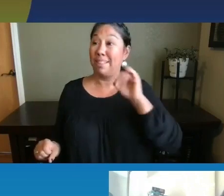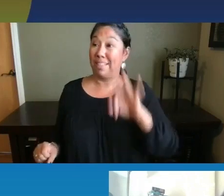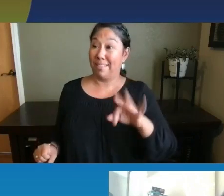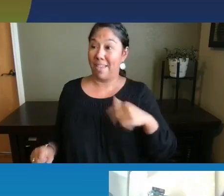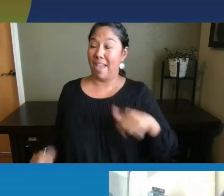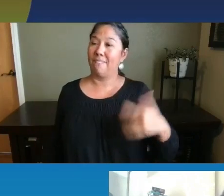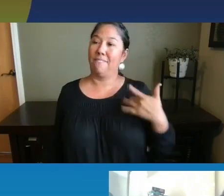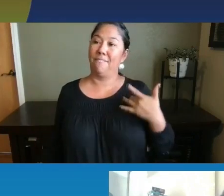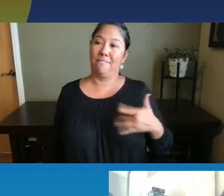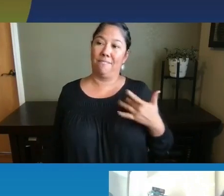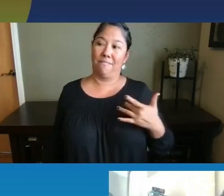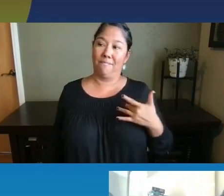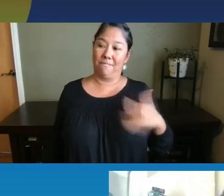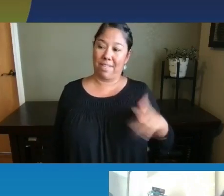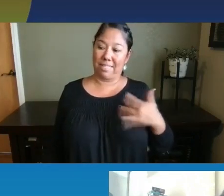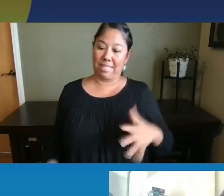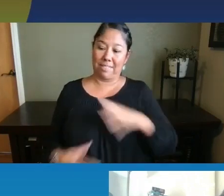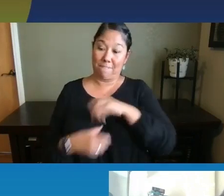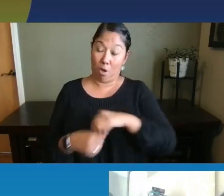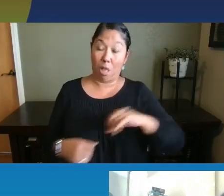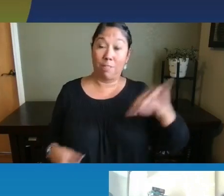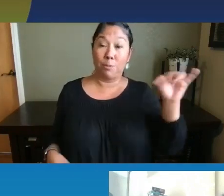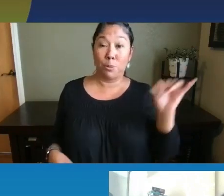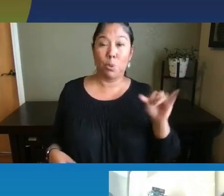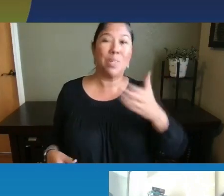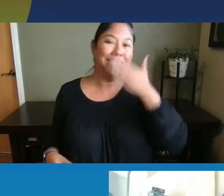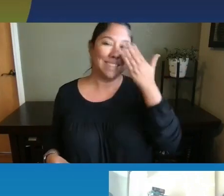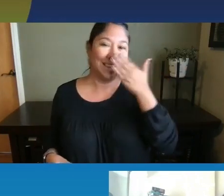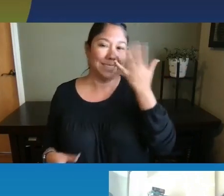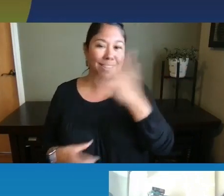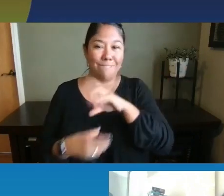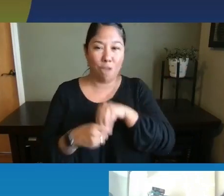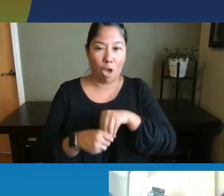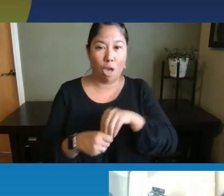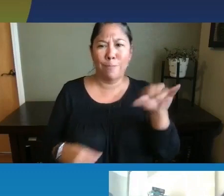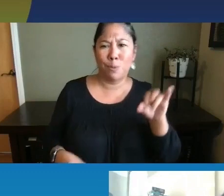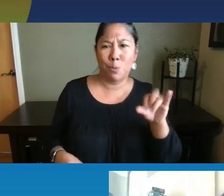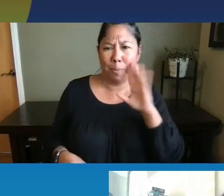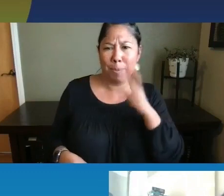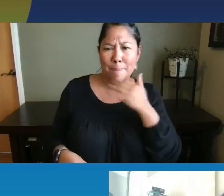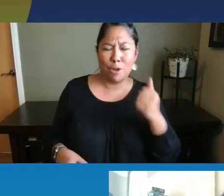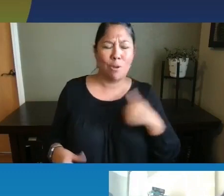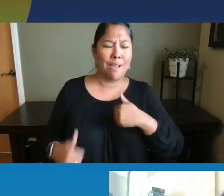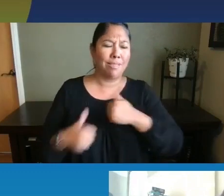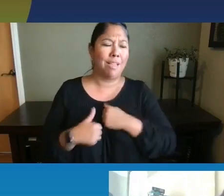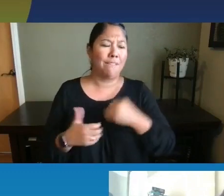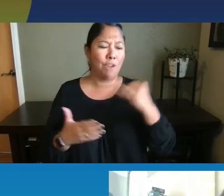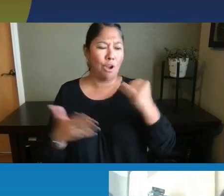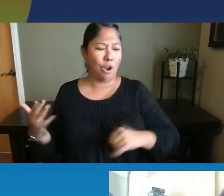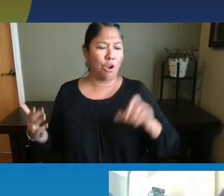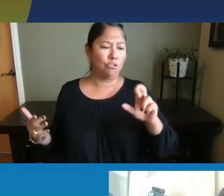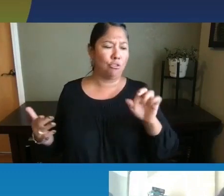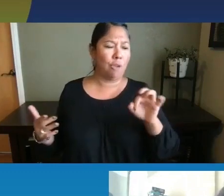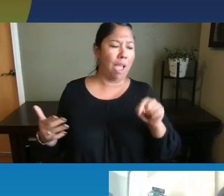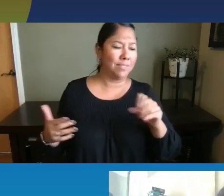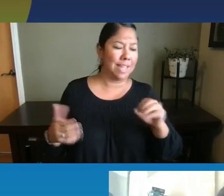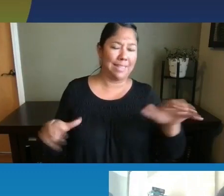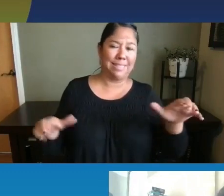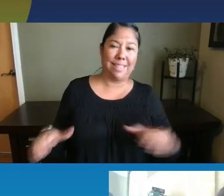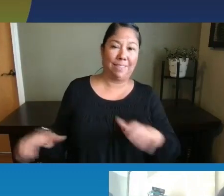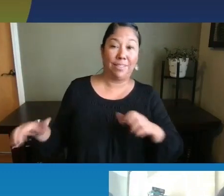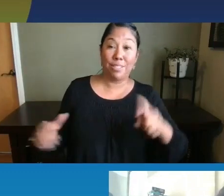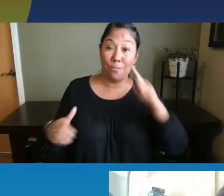to it, um, you know, that's even better. So, so I love art and crafts and activities such as that for young children.